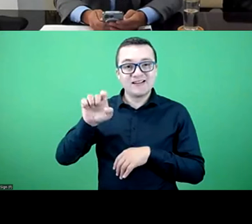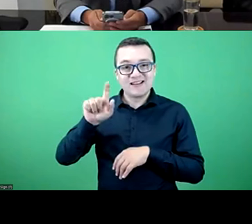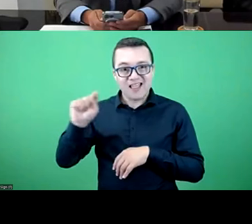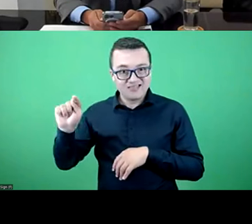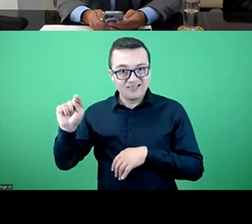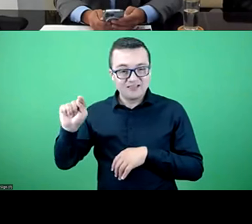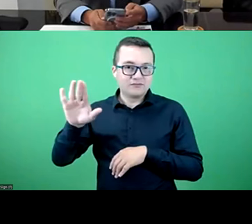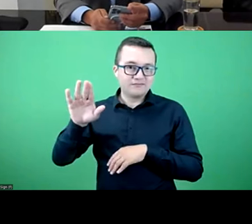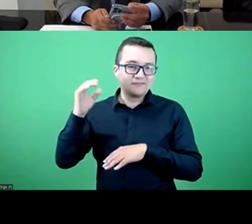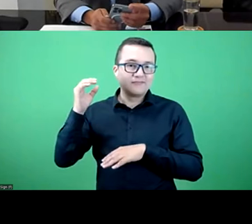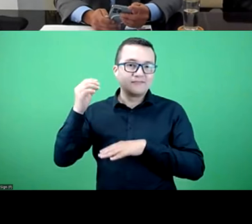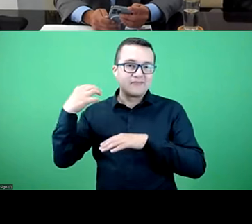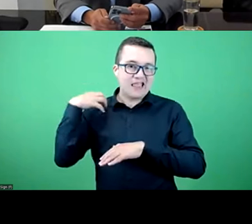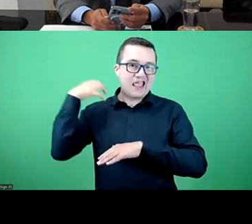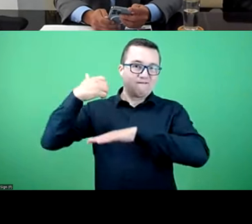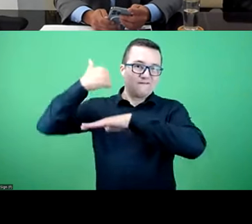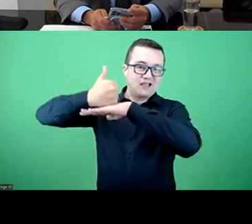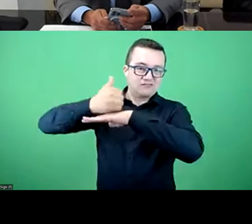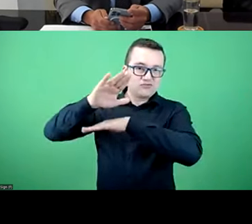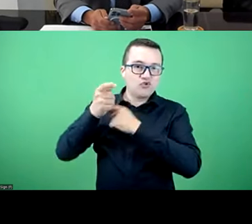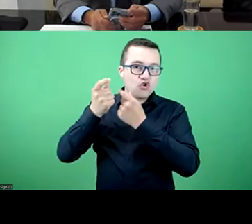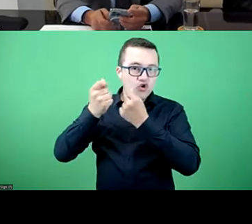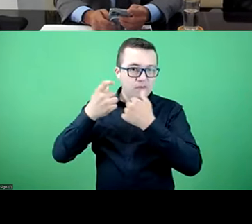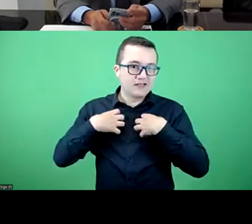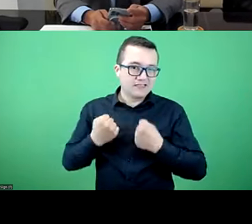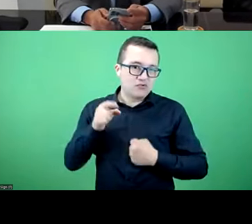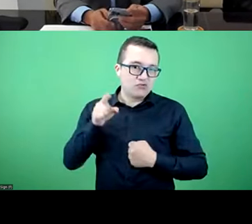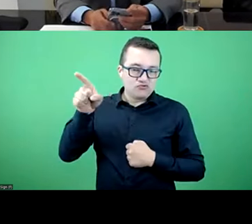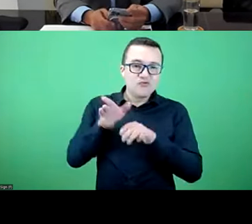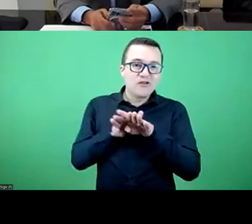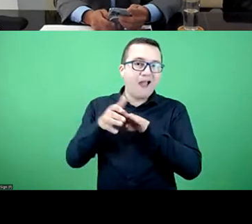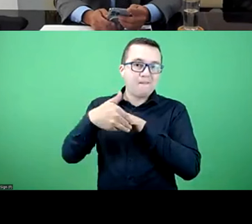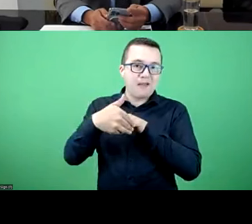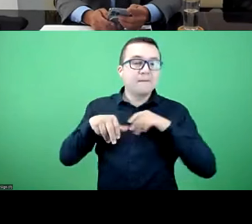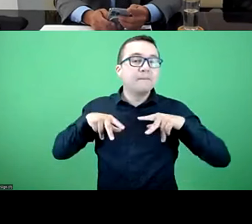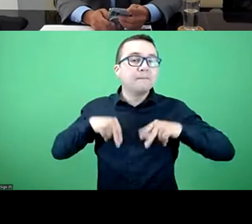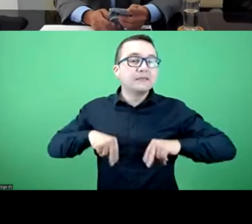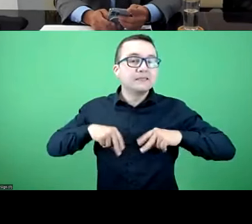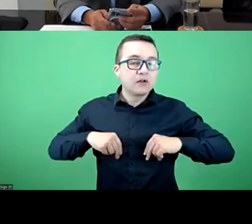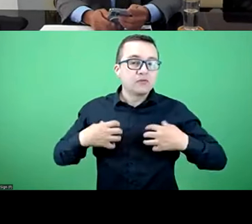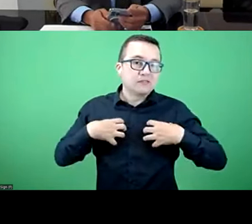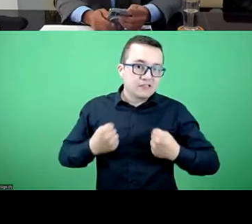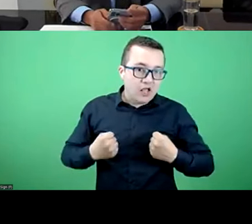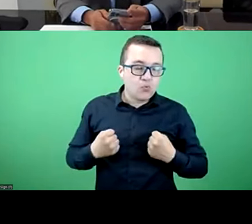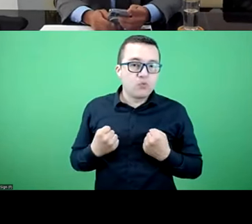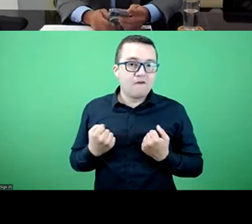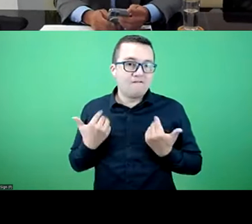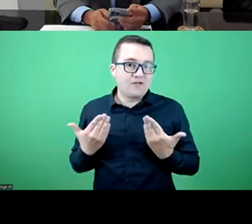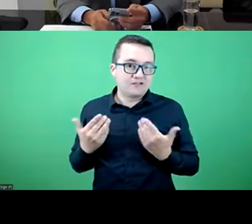financial enemies for data sciences at the Jamaican Ministry of Health,